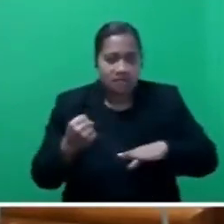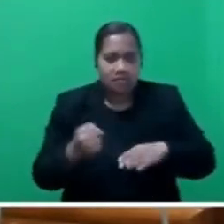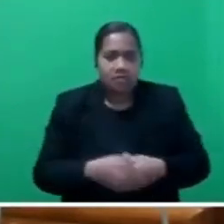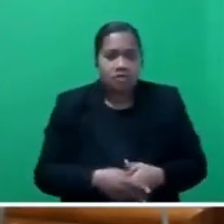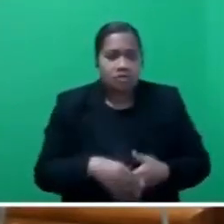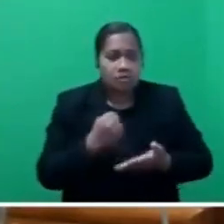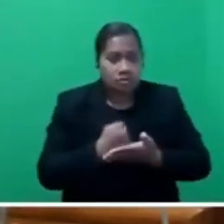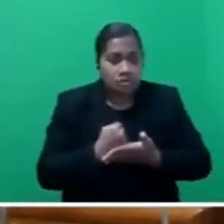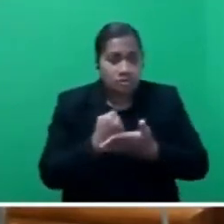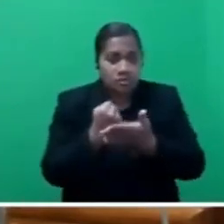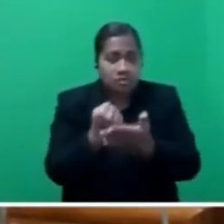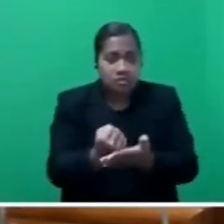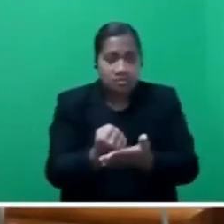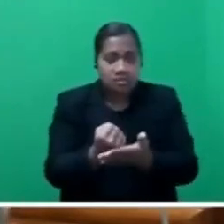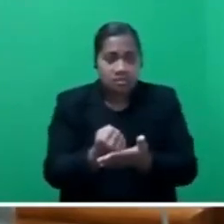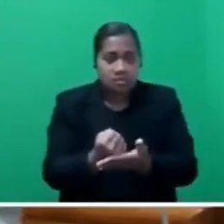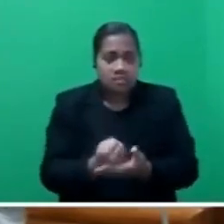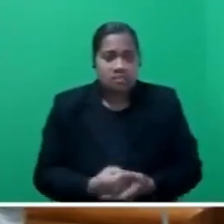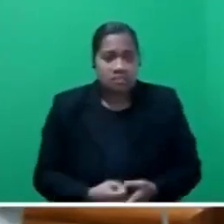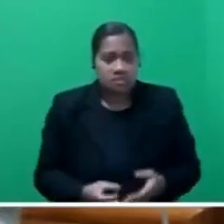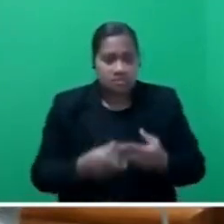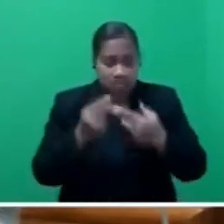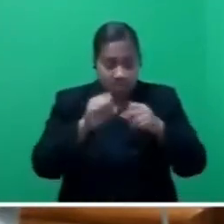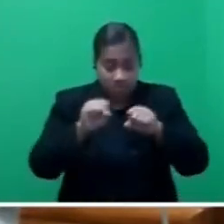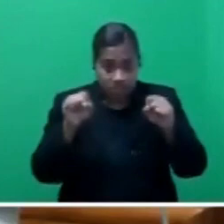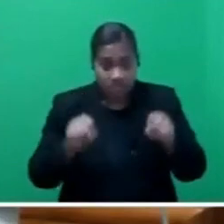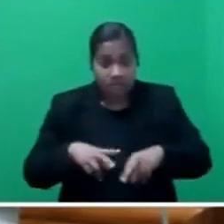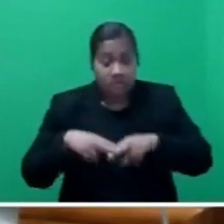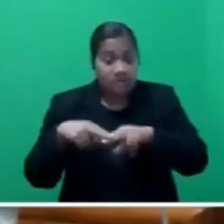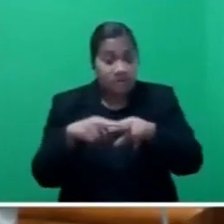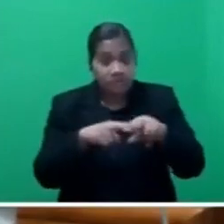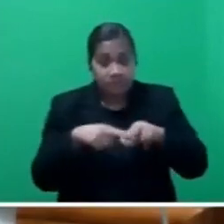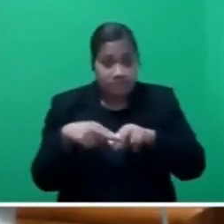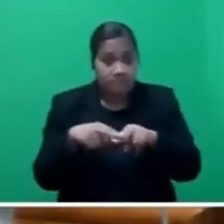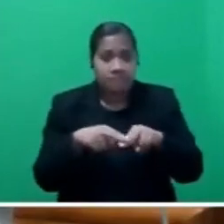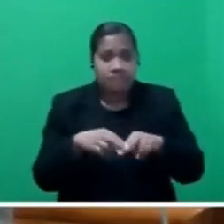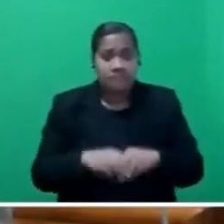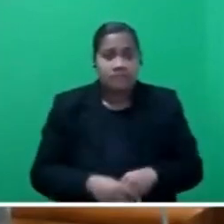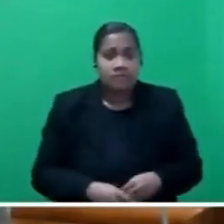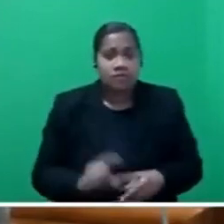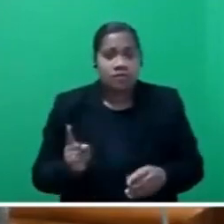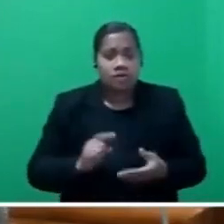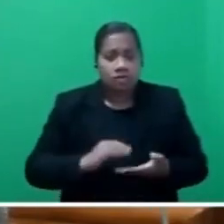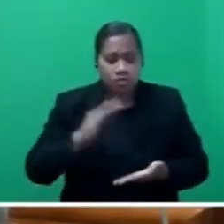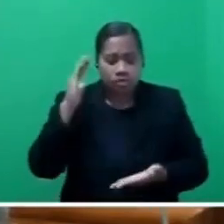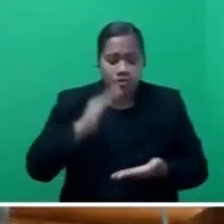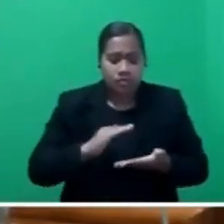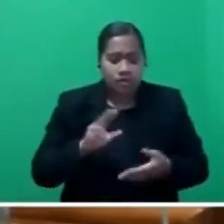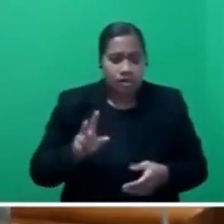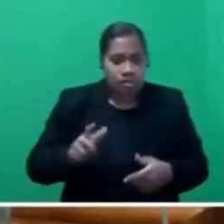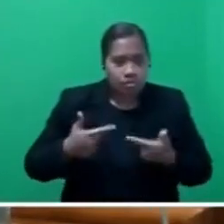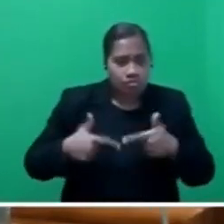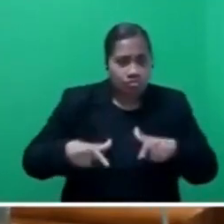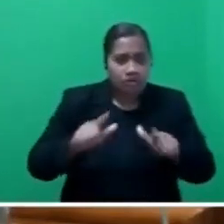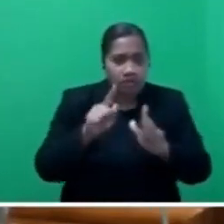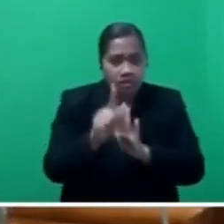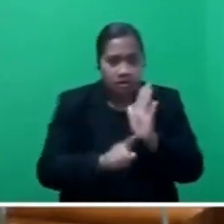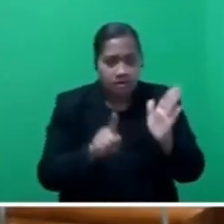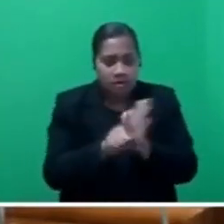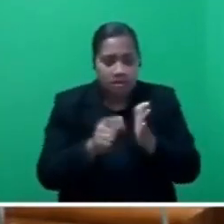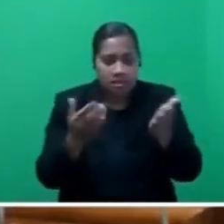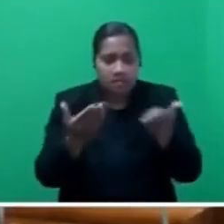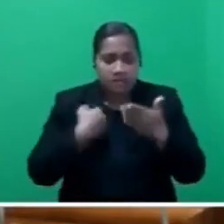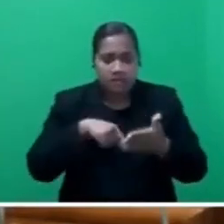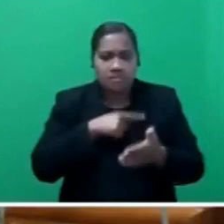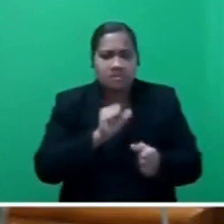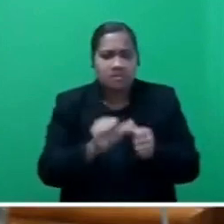for Fiji as a means of reducing our travel hours and giving us better travel experiences.